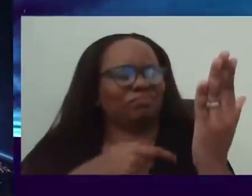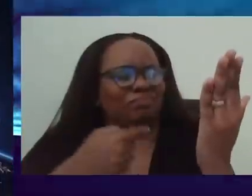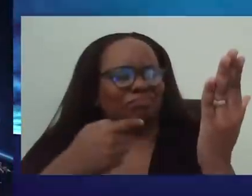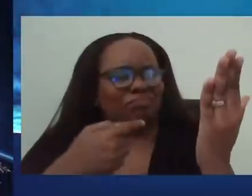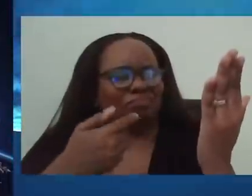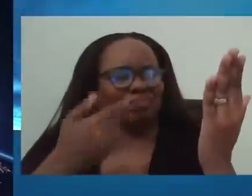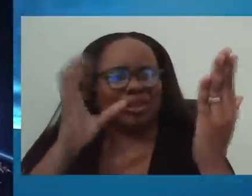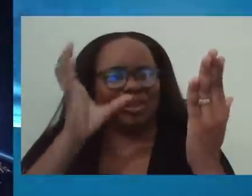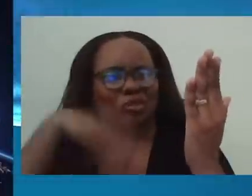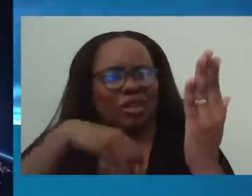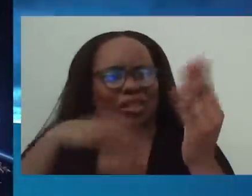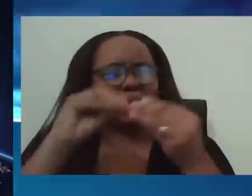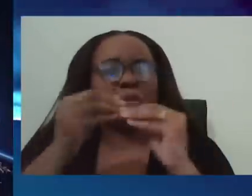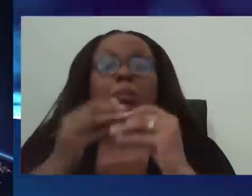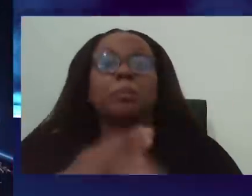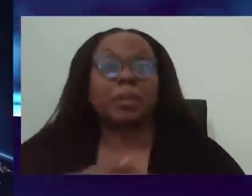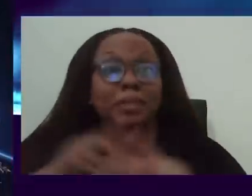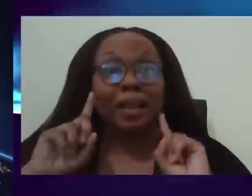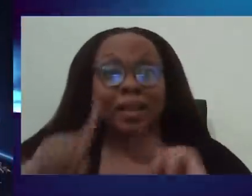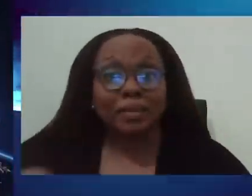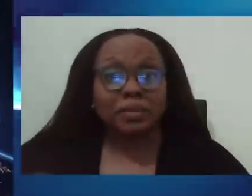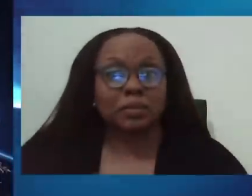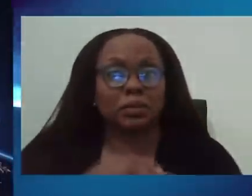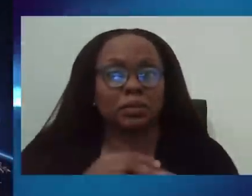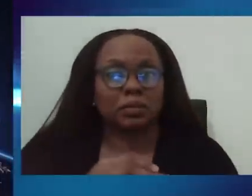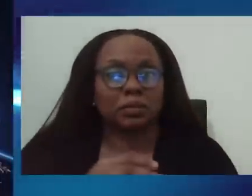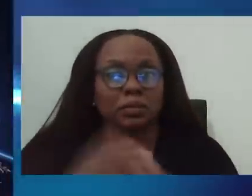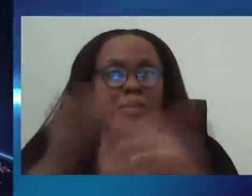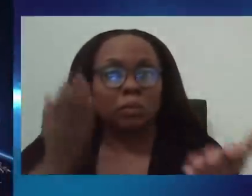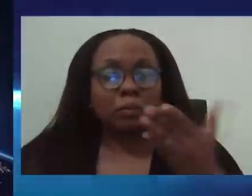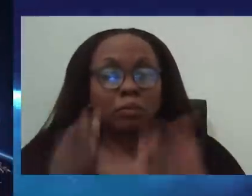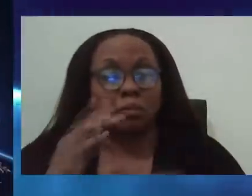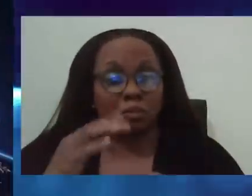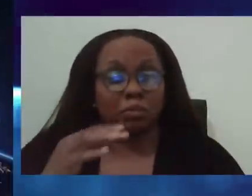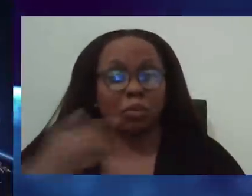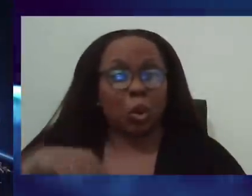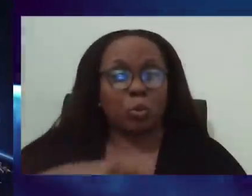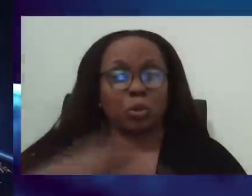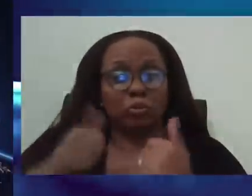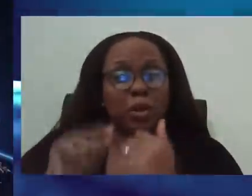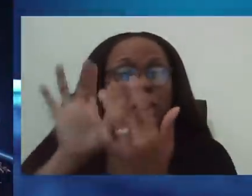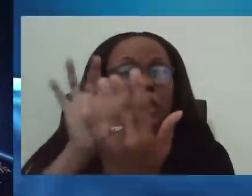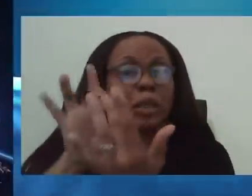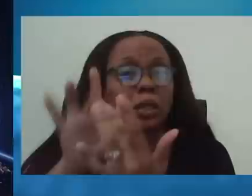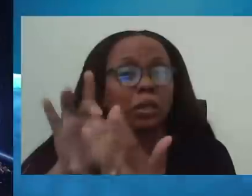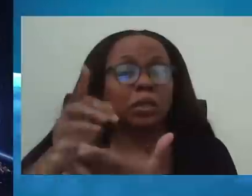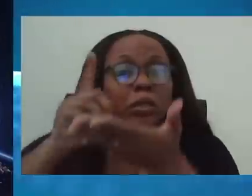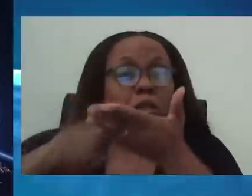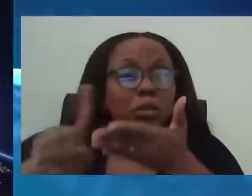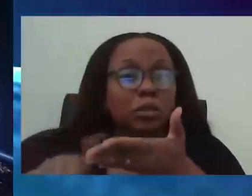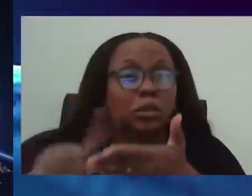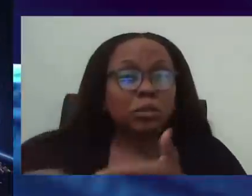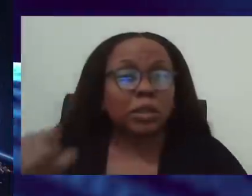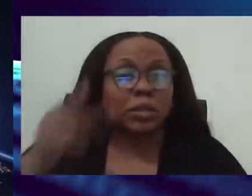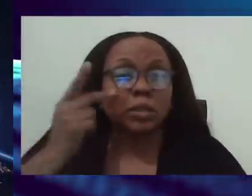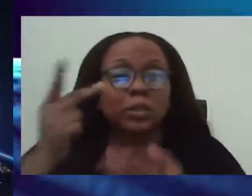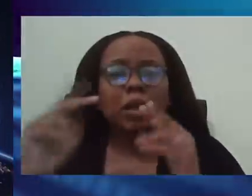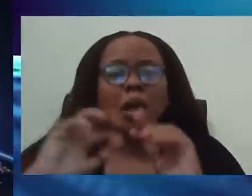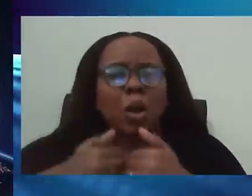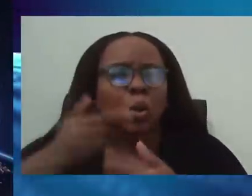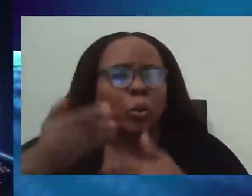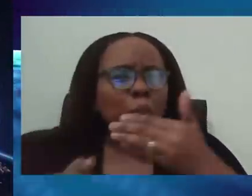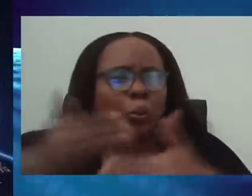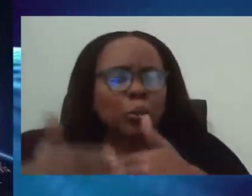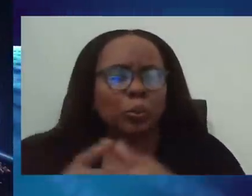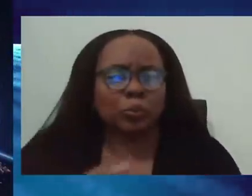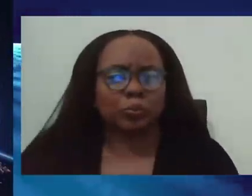still answer your phone because it may be a healthcare professional trying to reach you to check in on you to see how you're doing. Um, so